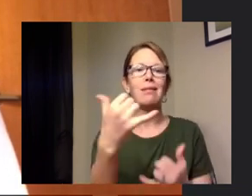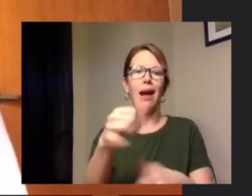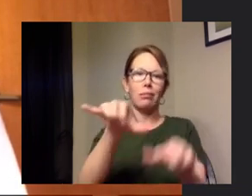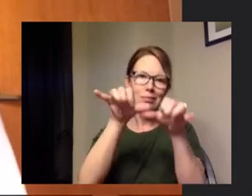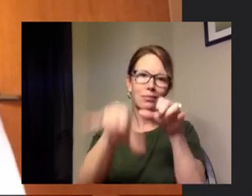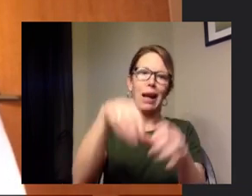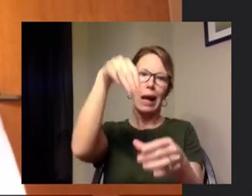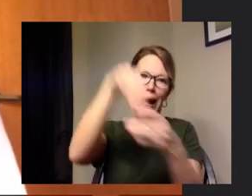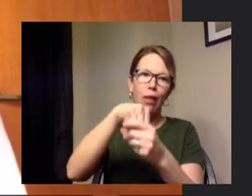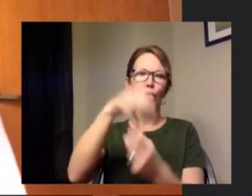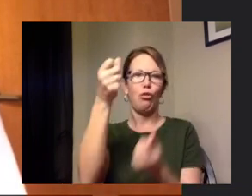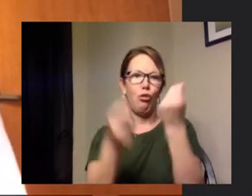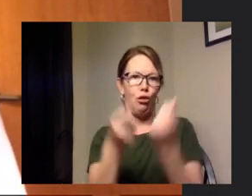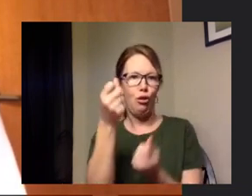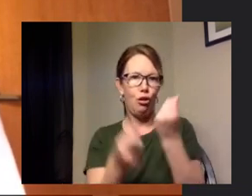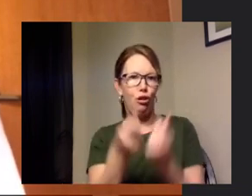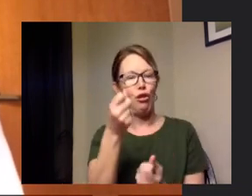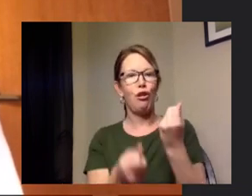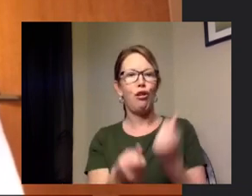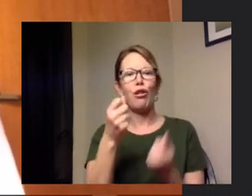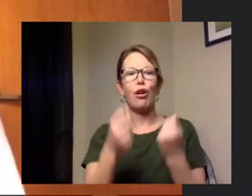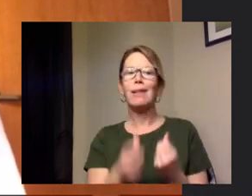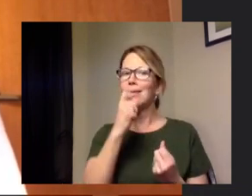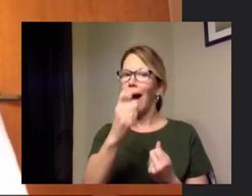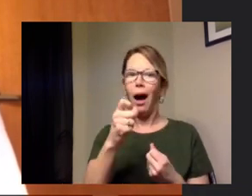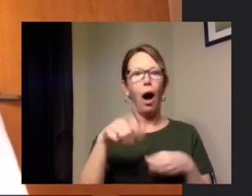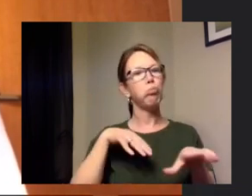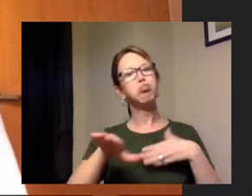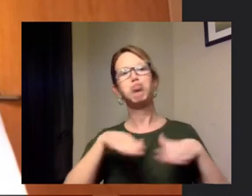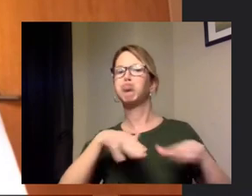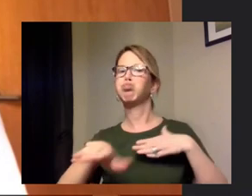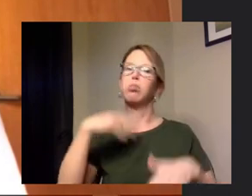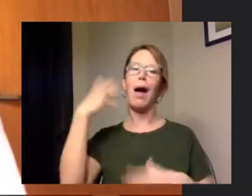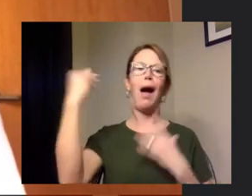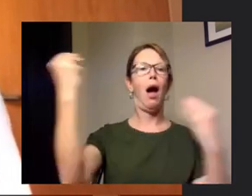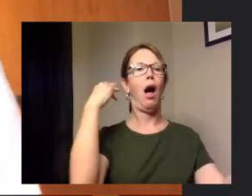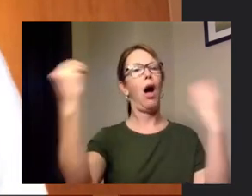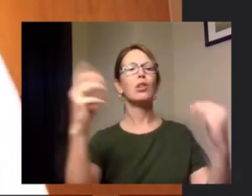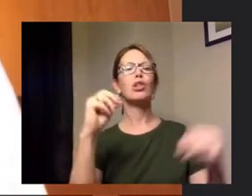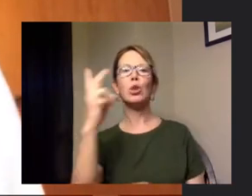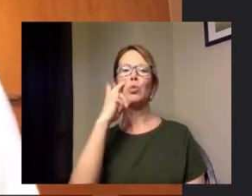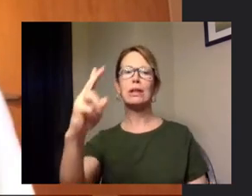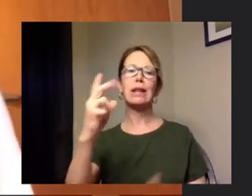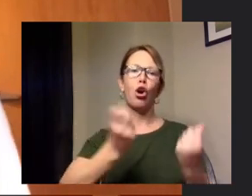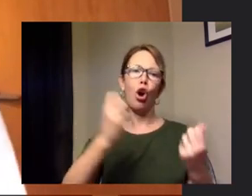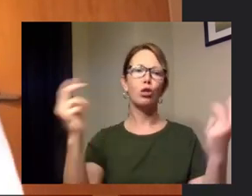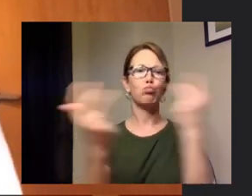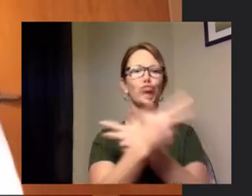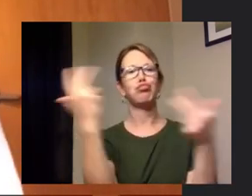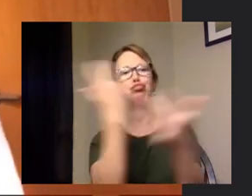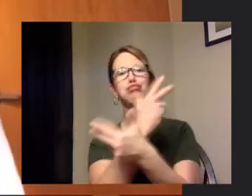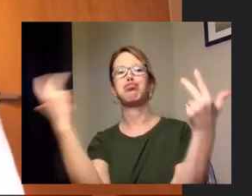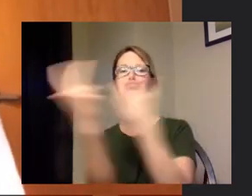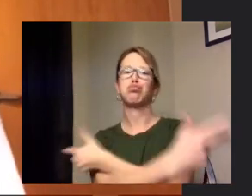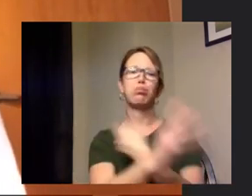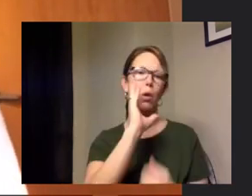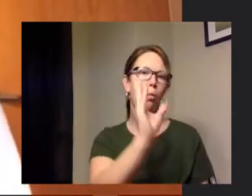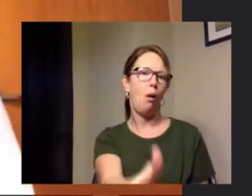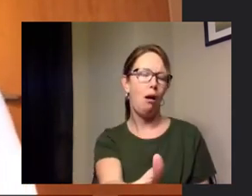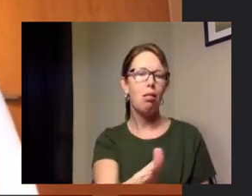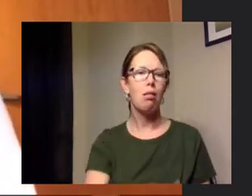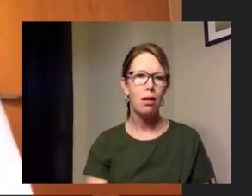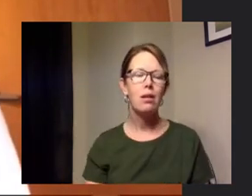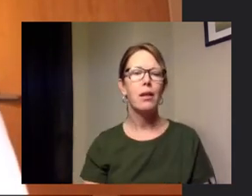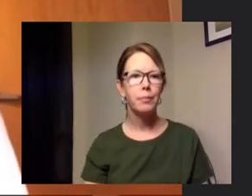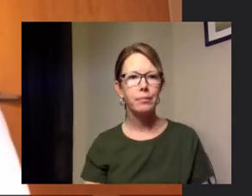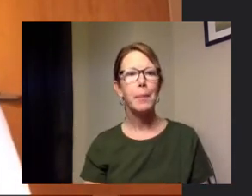rather than uh so much time on foot so you'll see the cars buzzing around a little more than normal um we